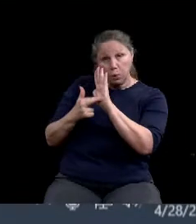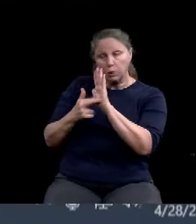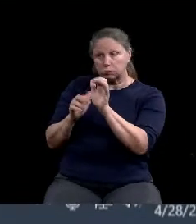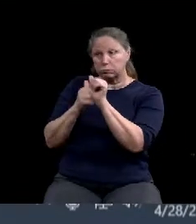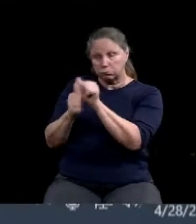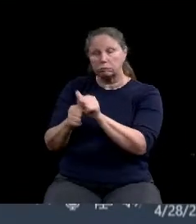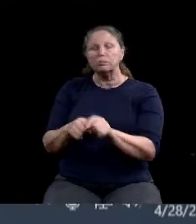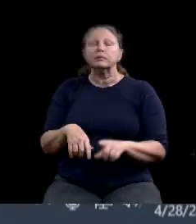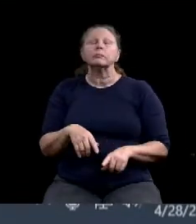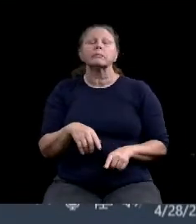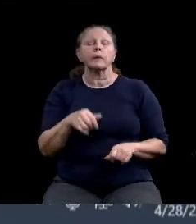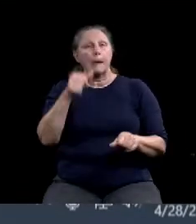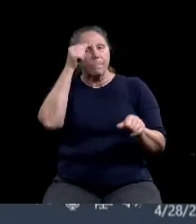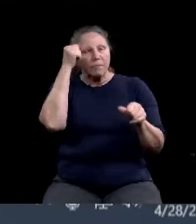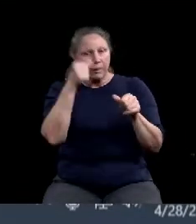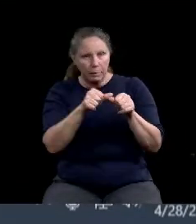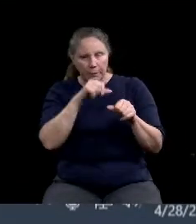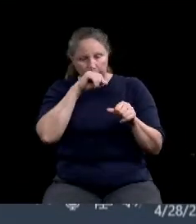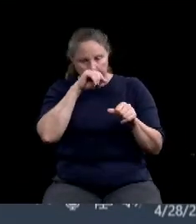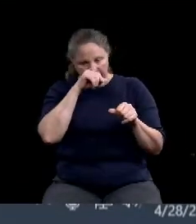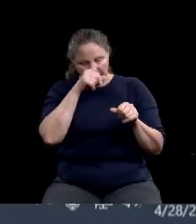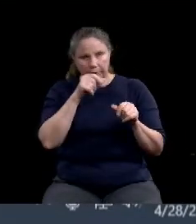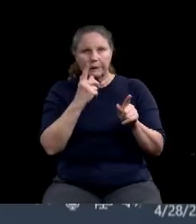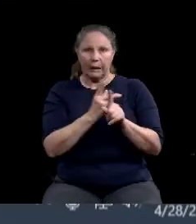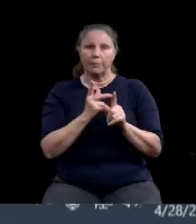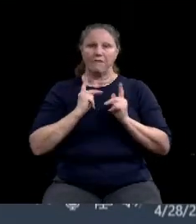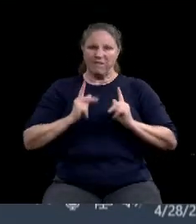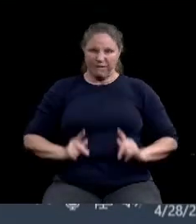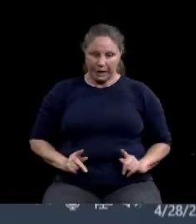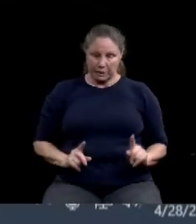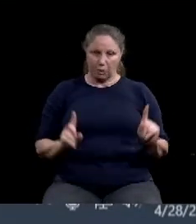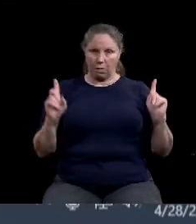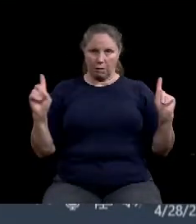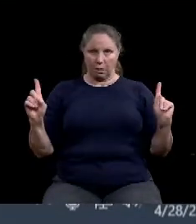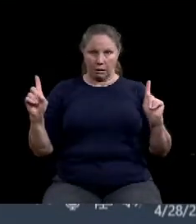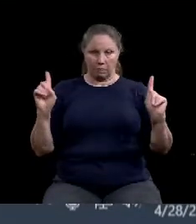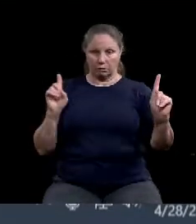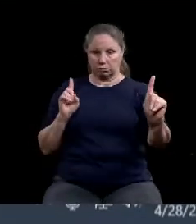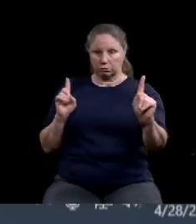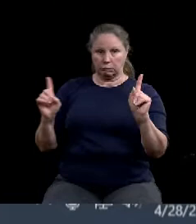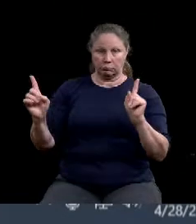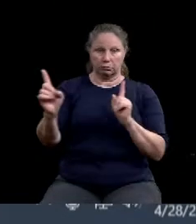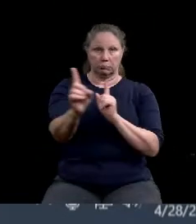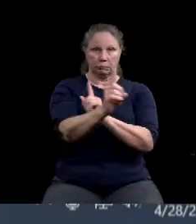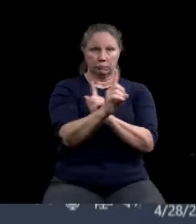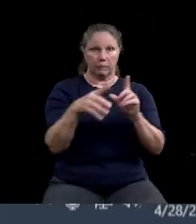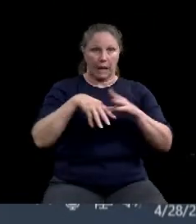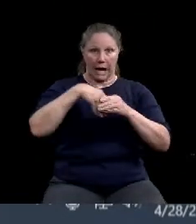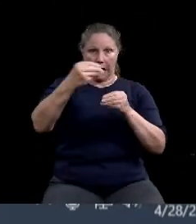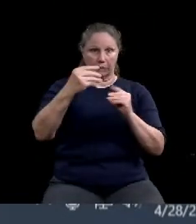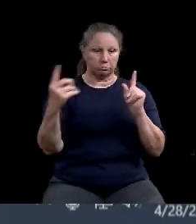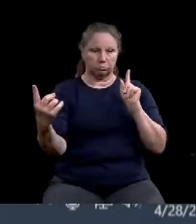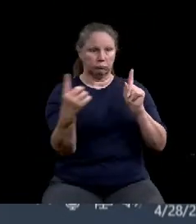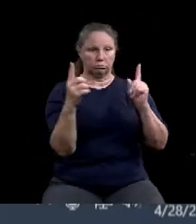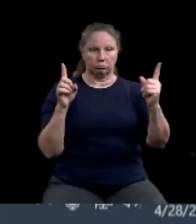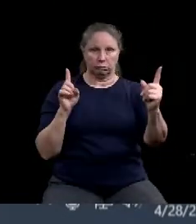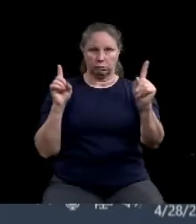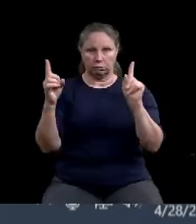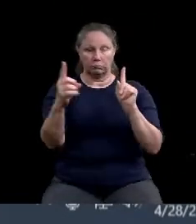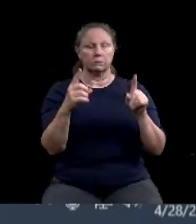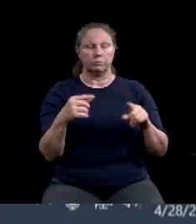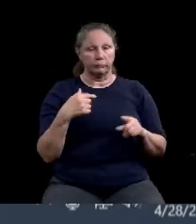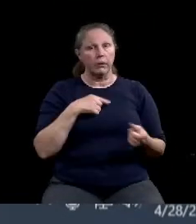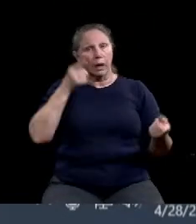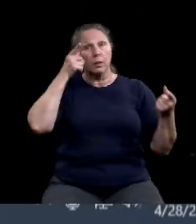your physical distancing when you go out in public. And I agree that when you're out, you should cover your face.